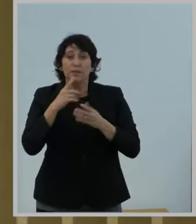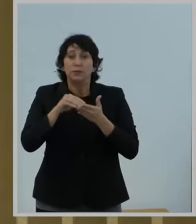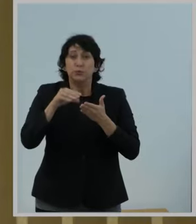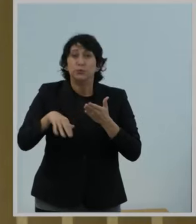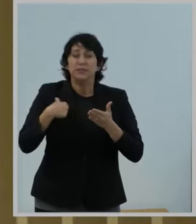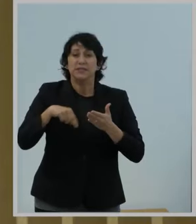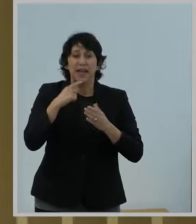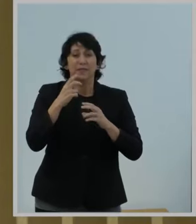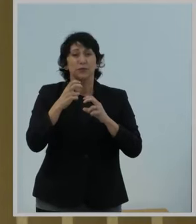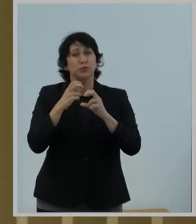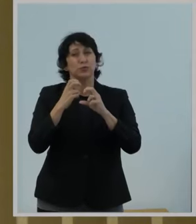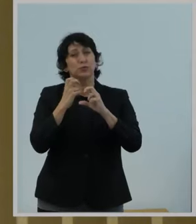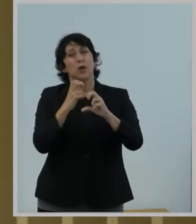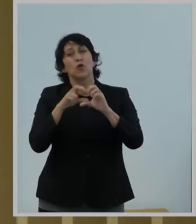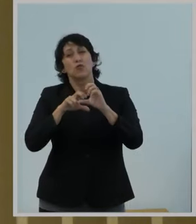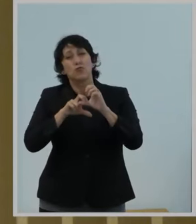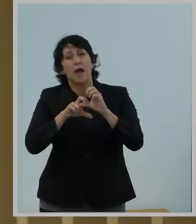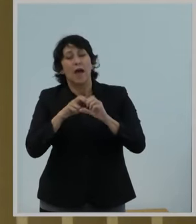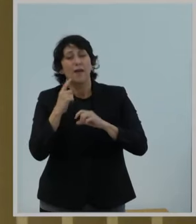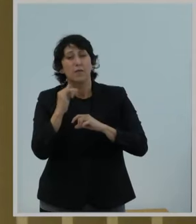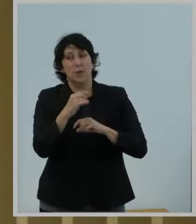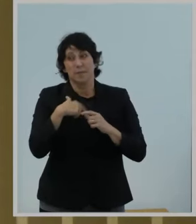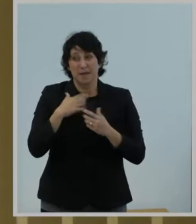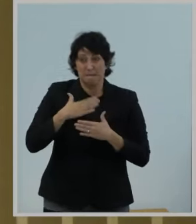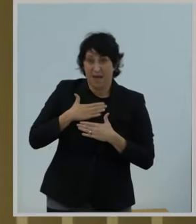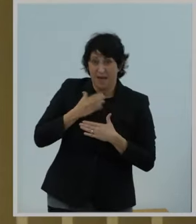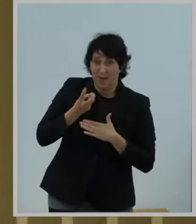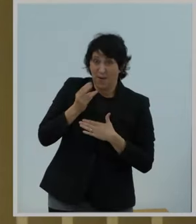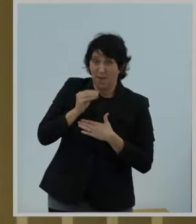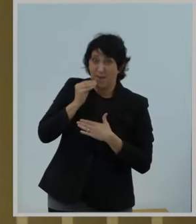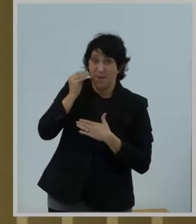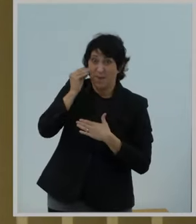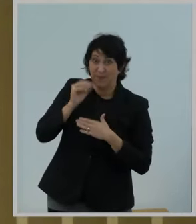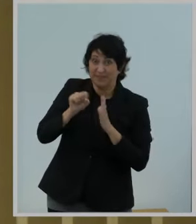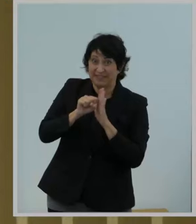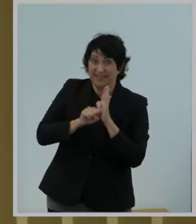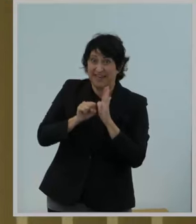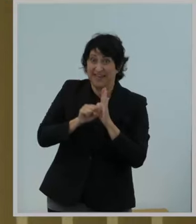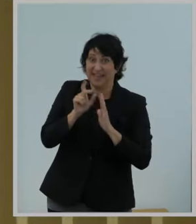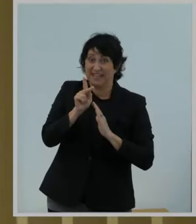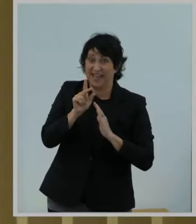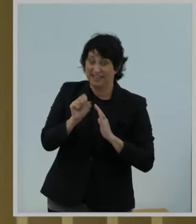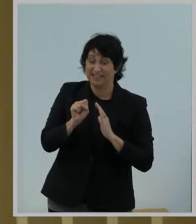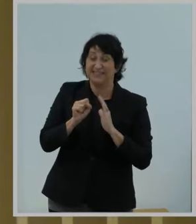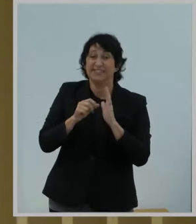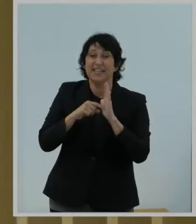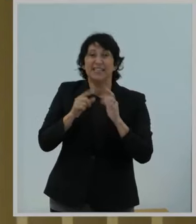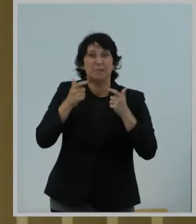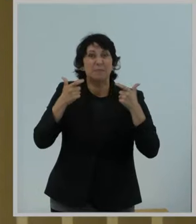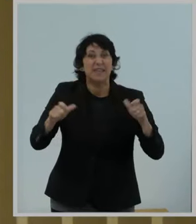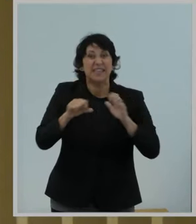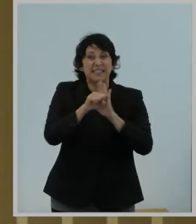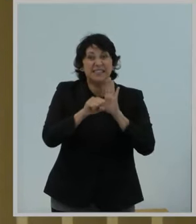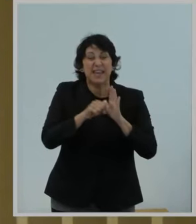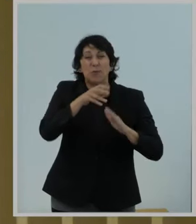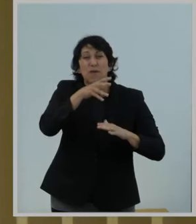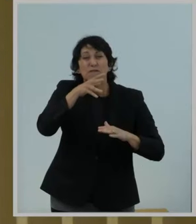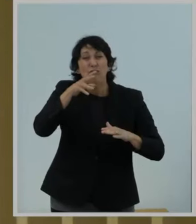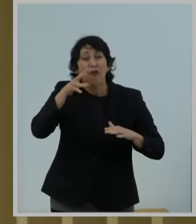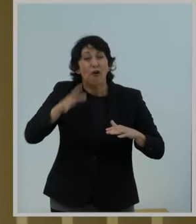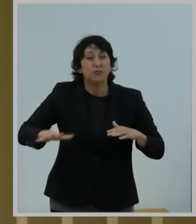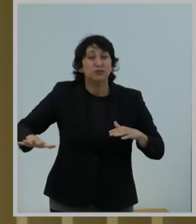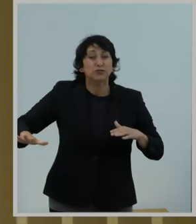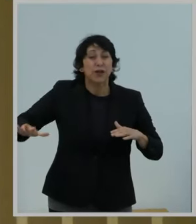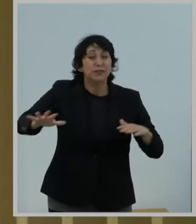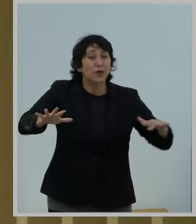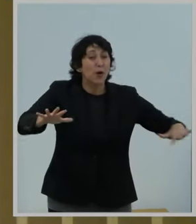And I'll have a longer statement for the record, but take my home state of Kansas, for example. It's a big state where farms stretch for